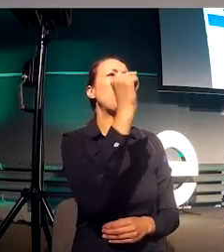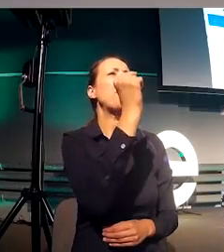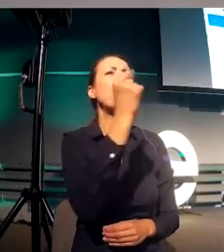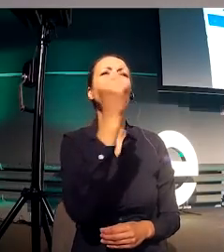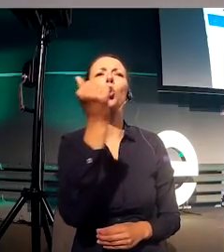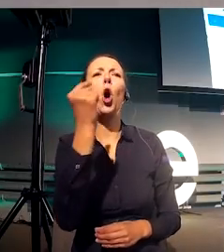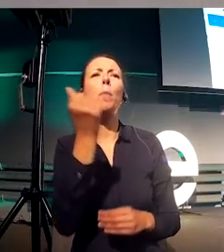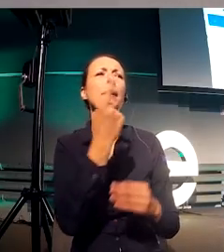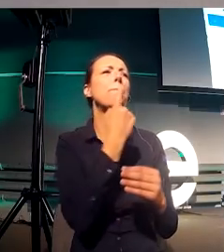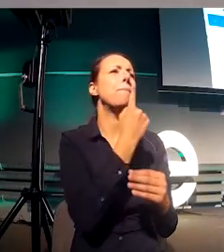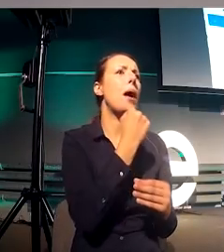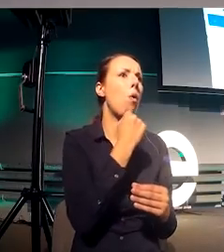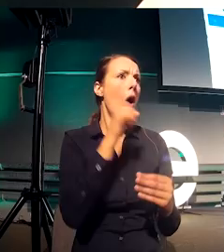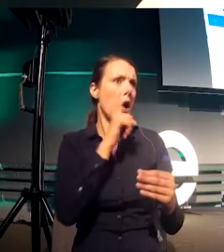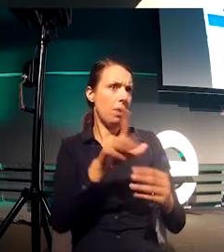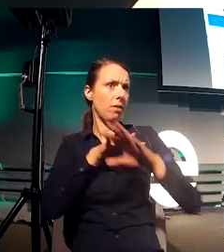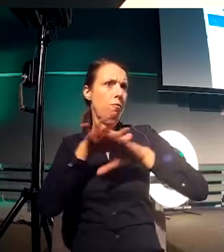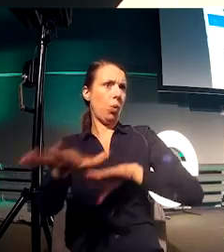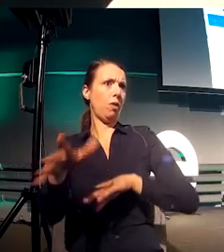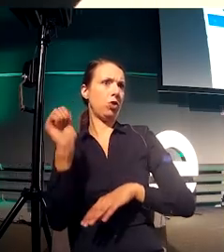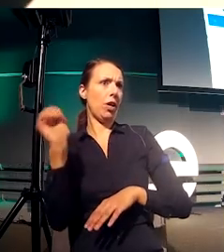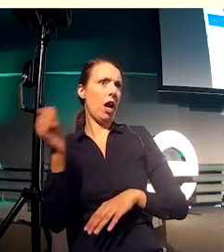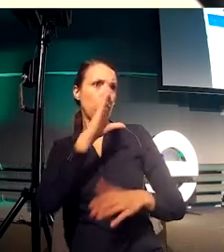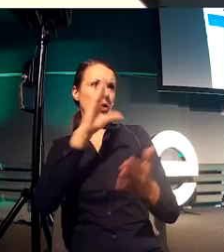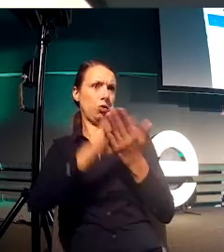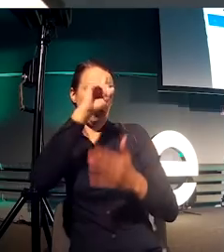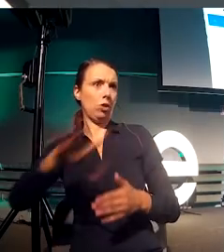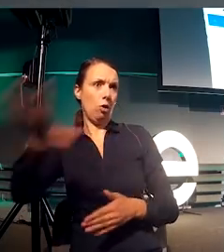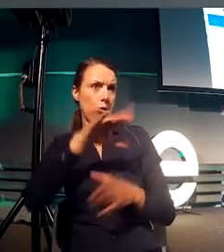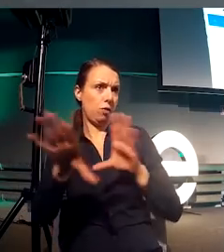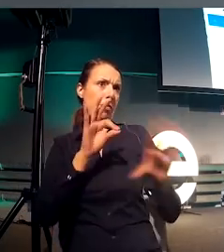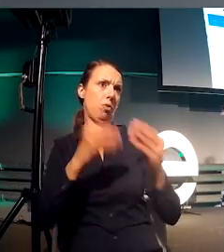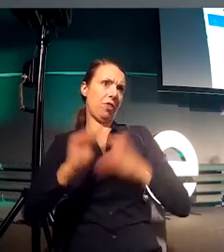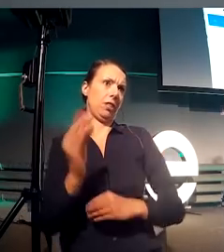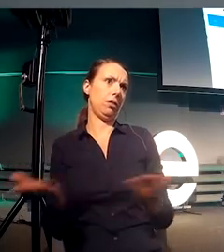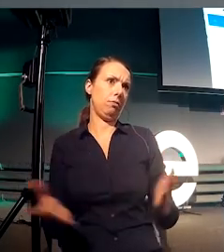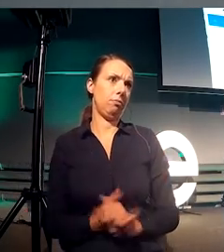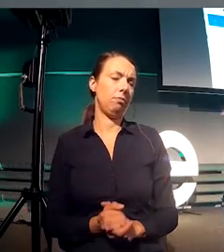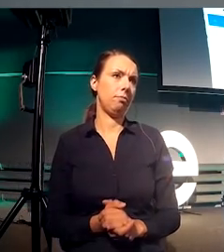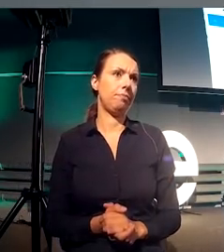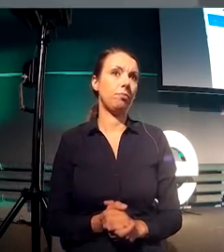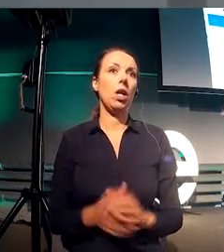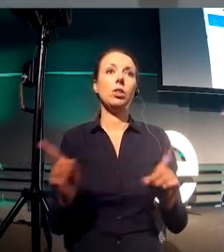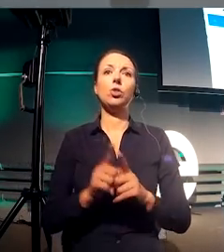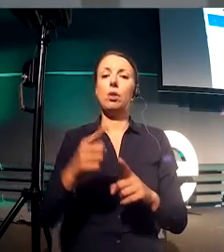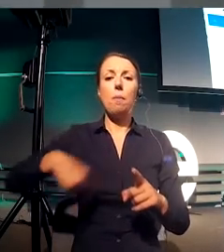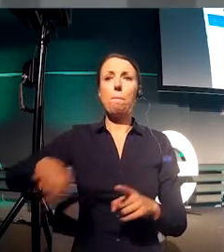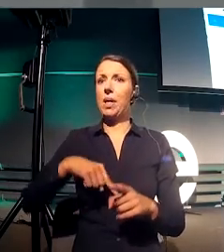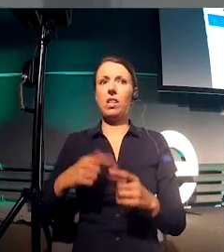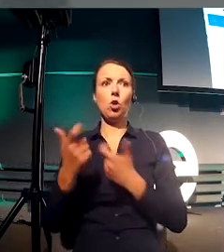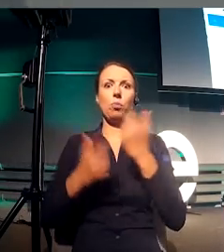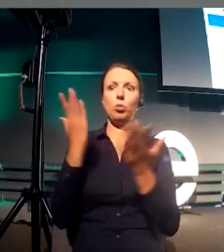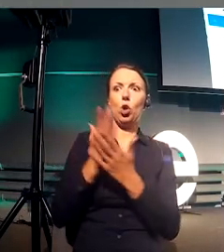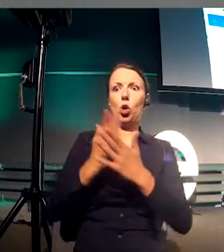most useful information for this. So, other than just testing qualitative data, we always